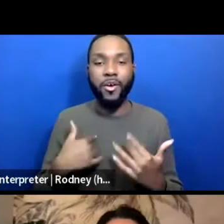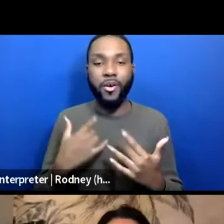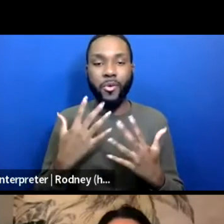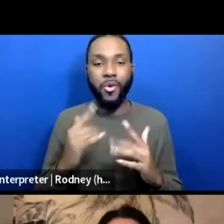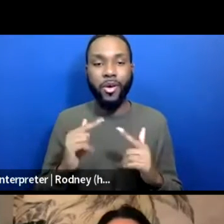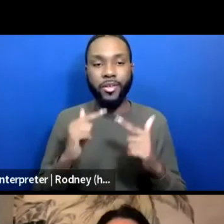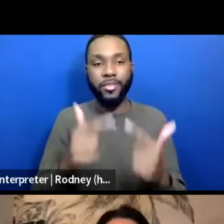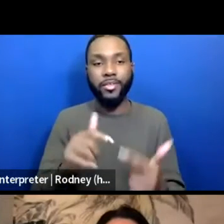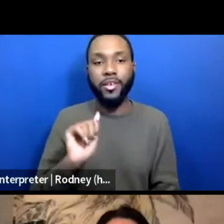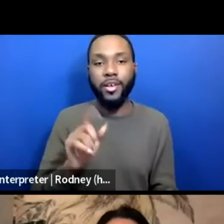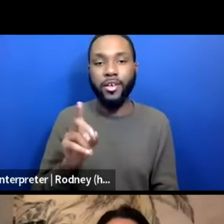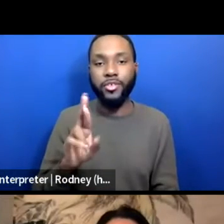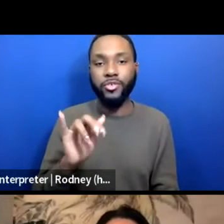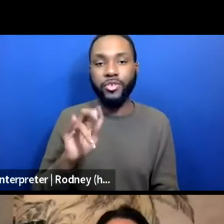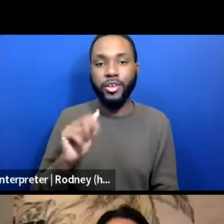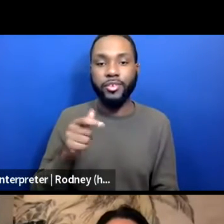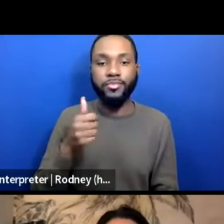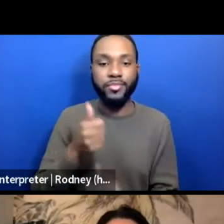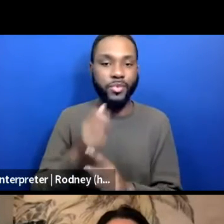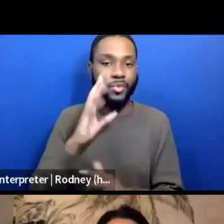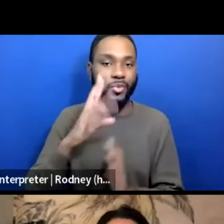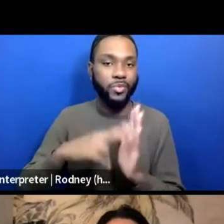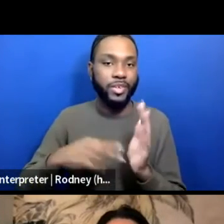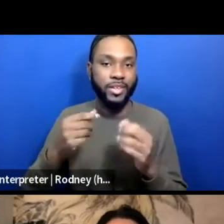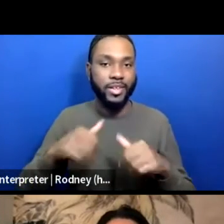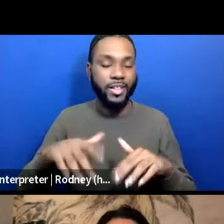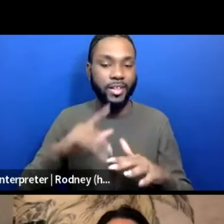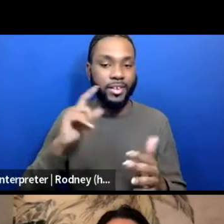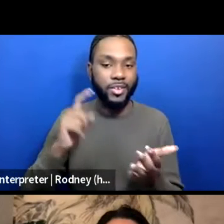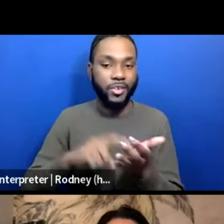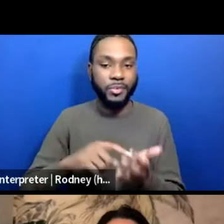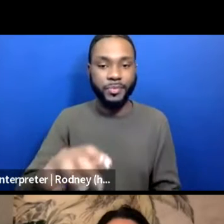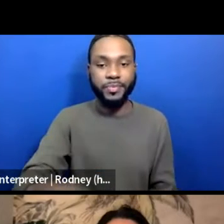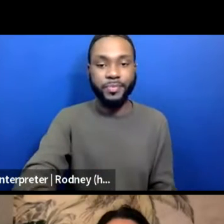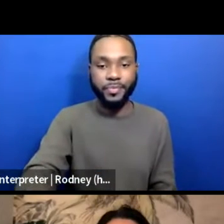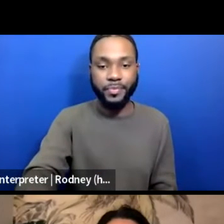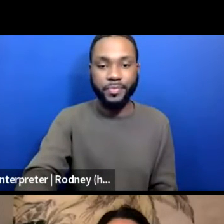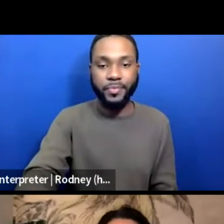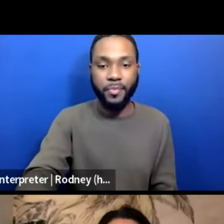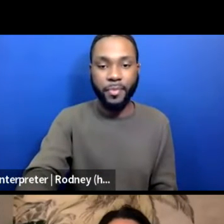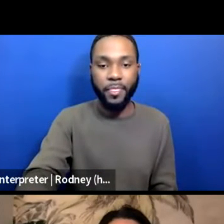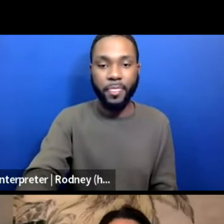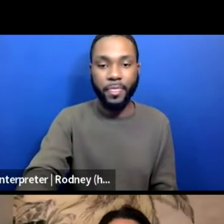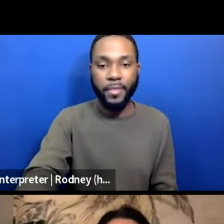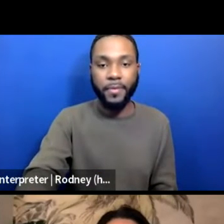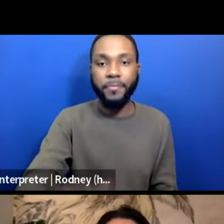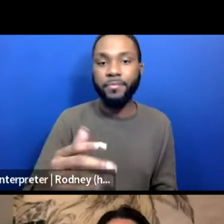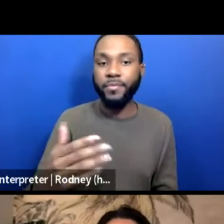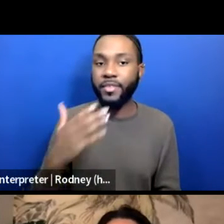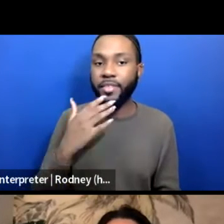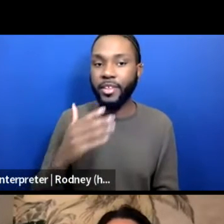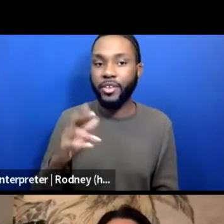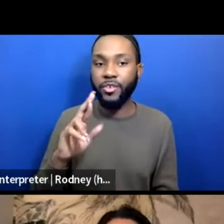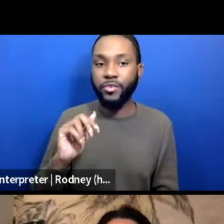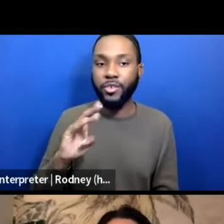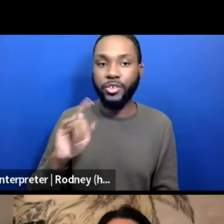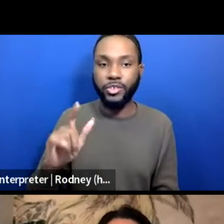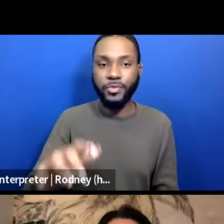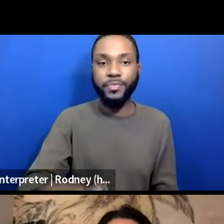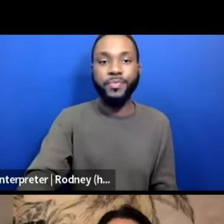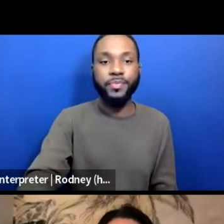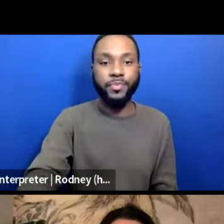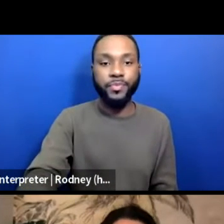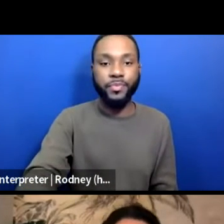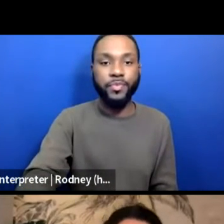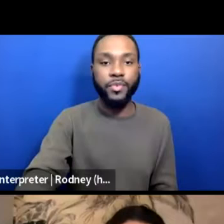Adriana who will read our land acknowledgement. Thank you, Rachel. We are coming to you from the land of the Leni Lenape